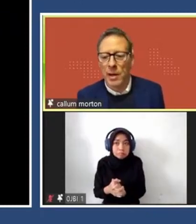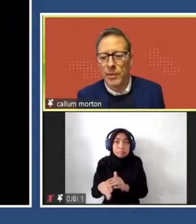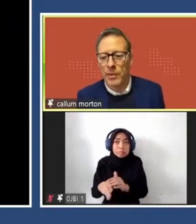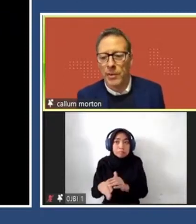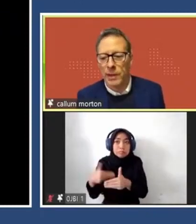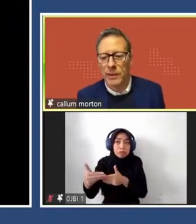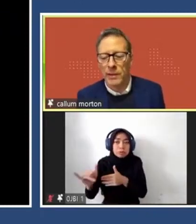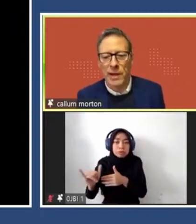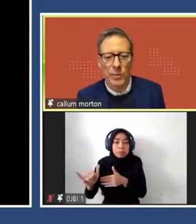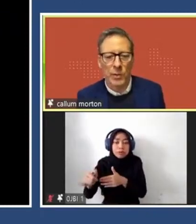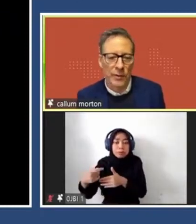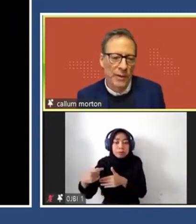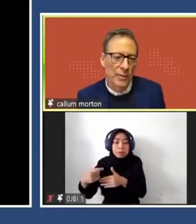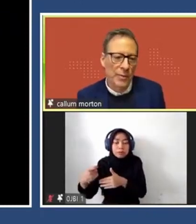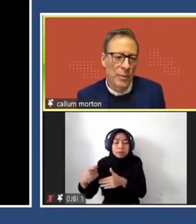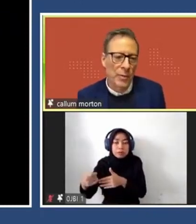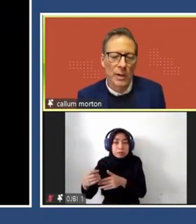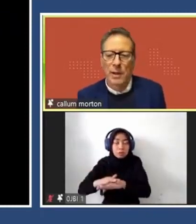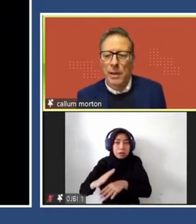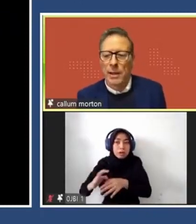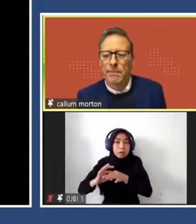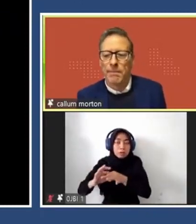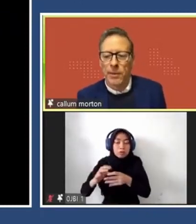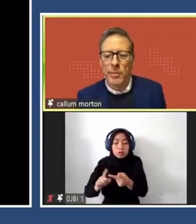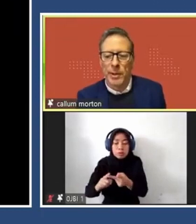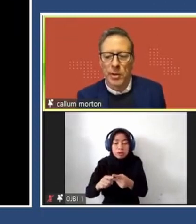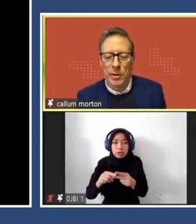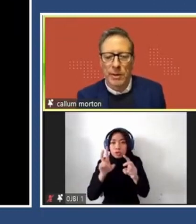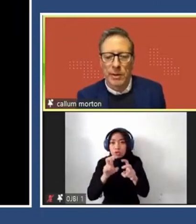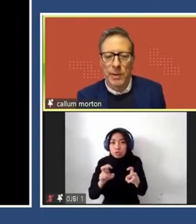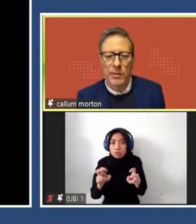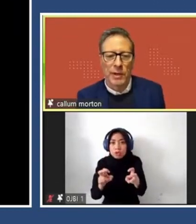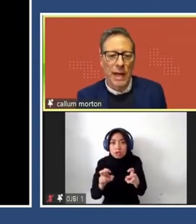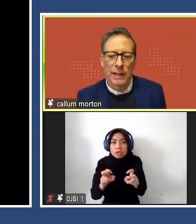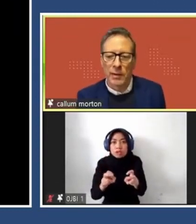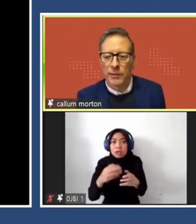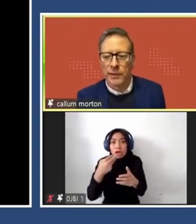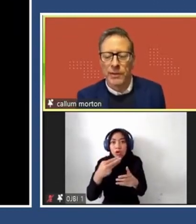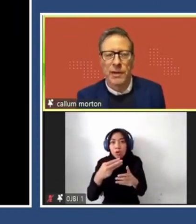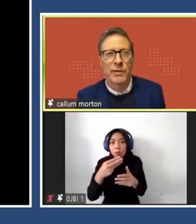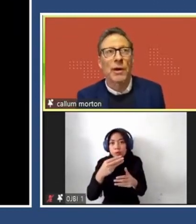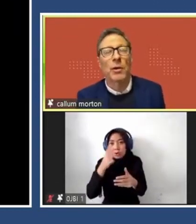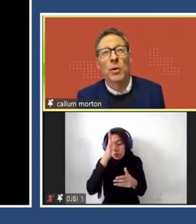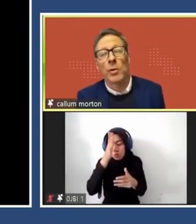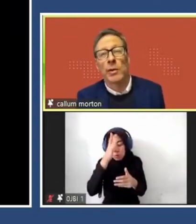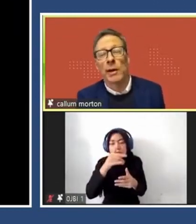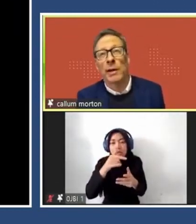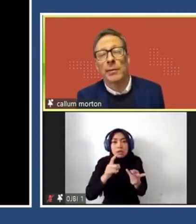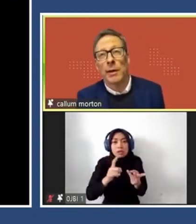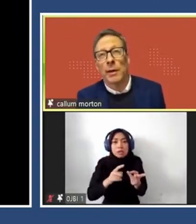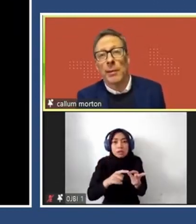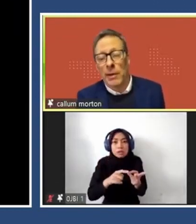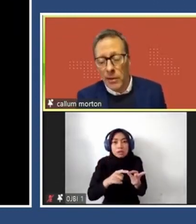and culture, particularly the starting point for this work, Termite Economies, is based on an anecdote that the CSIRO,